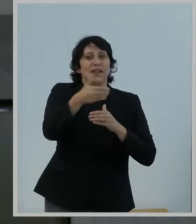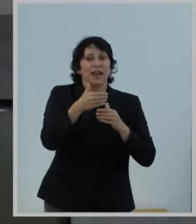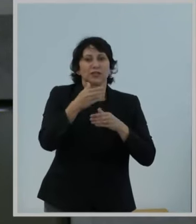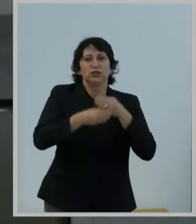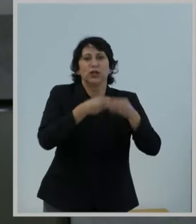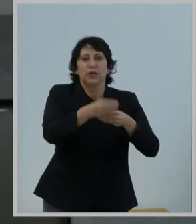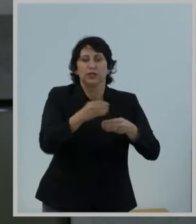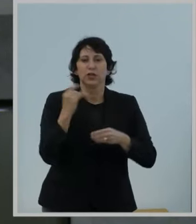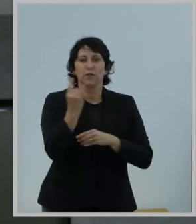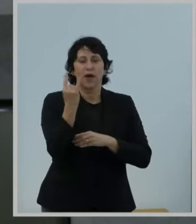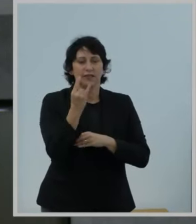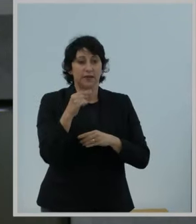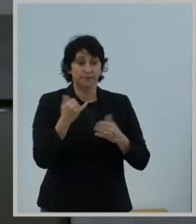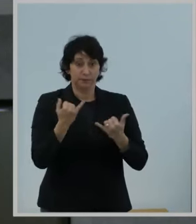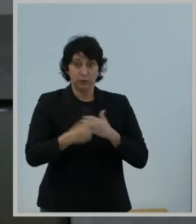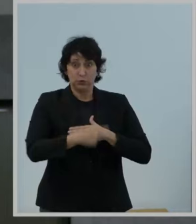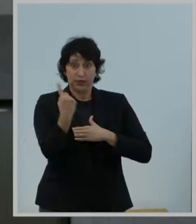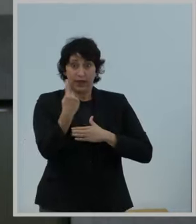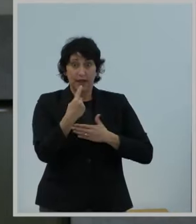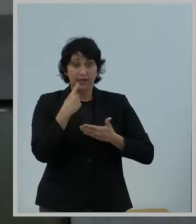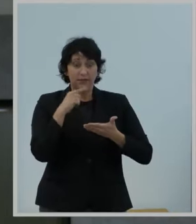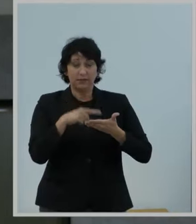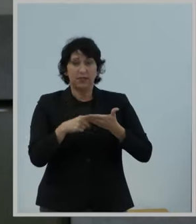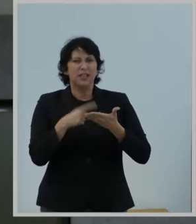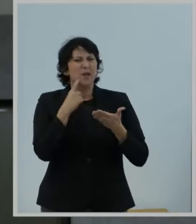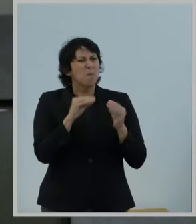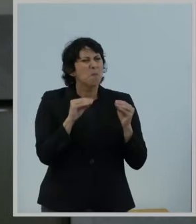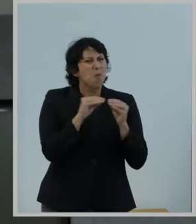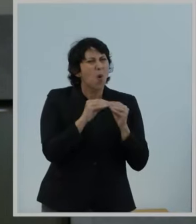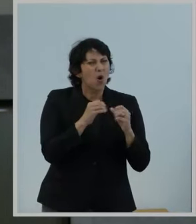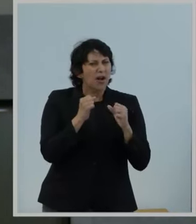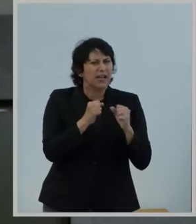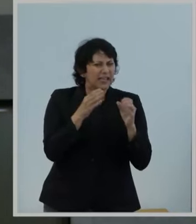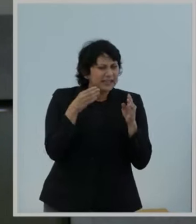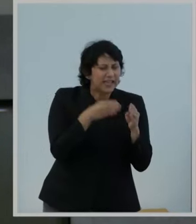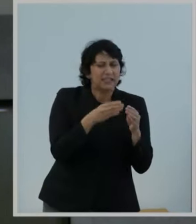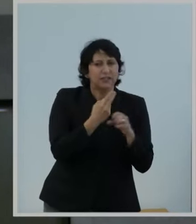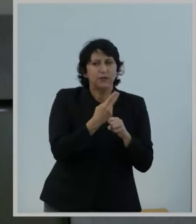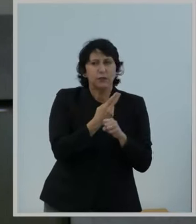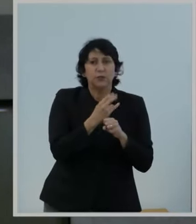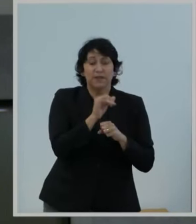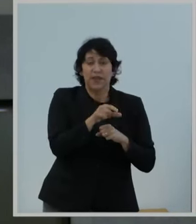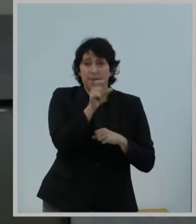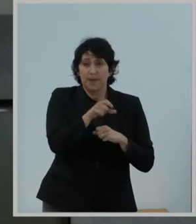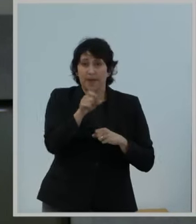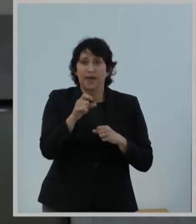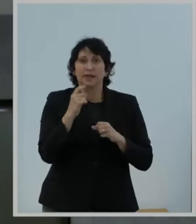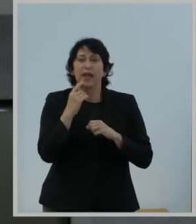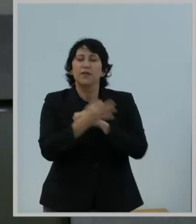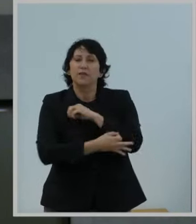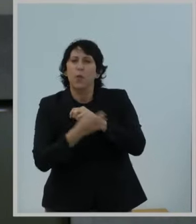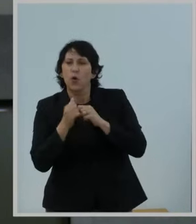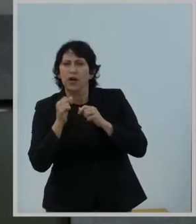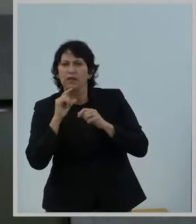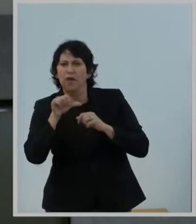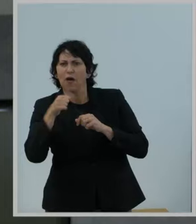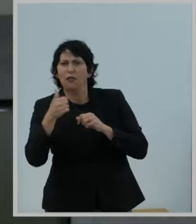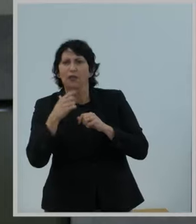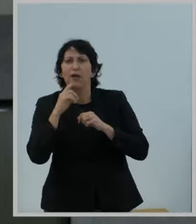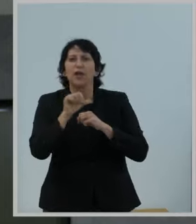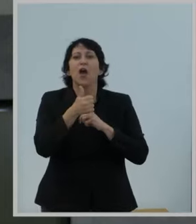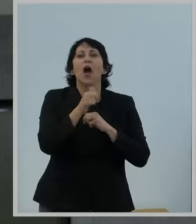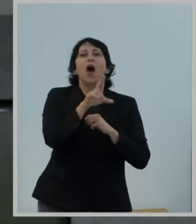Today's item would promote more intensive use of the band for unlicensed operations, particularly supporting the growth